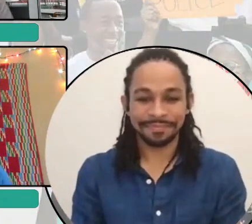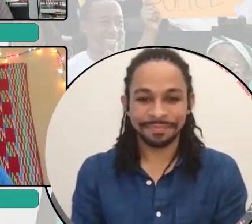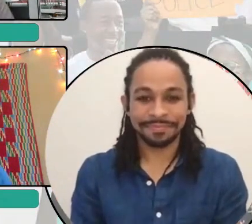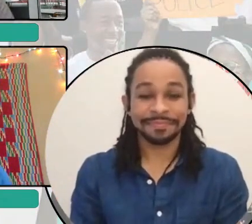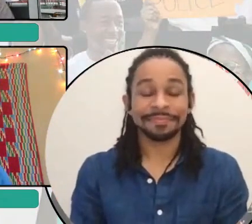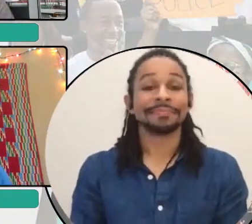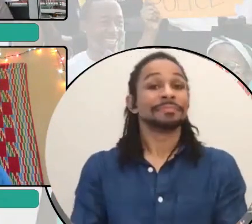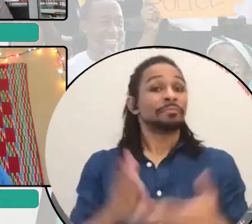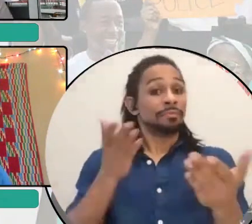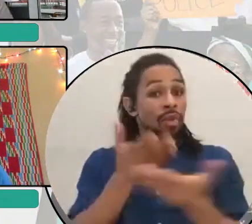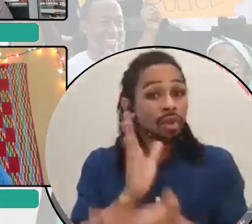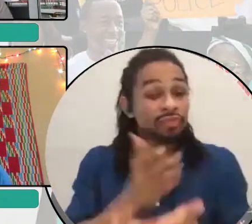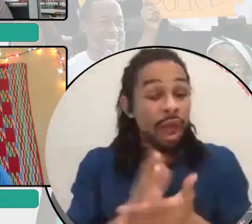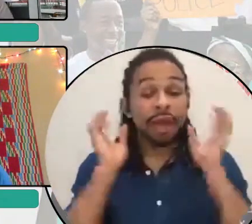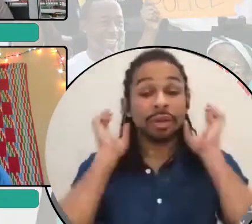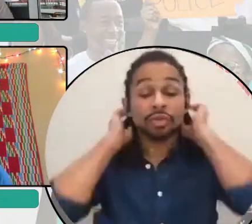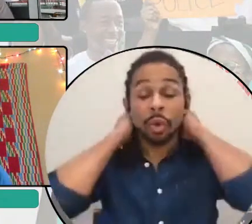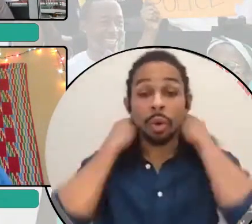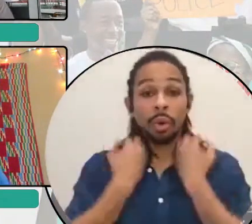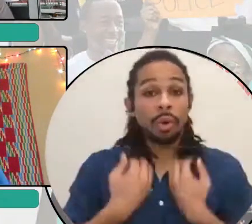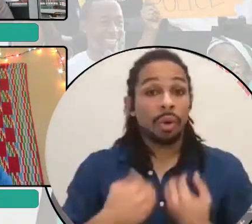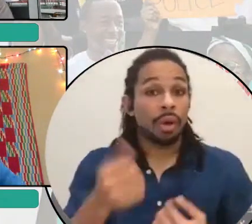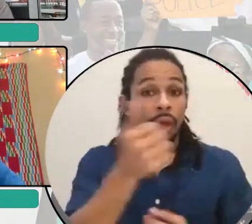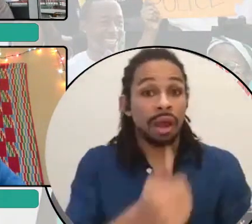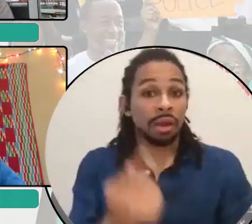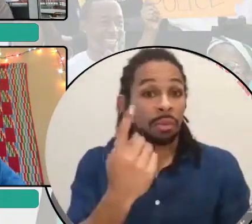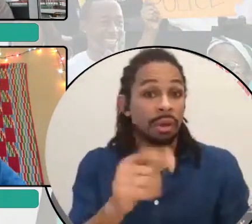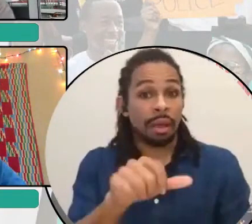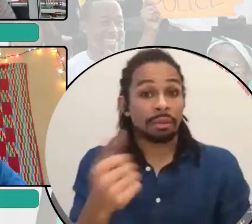else want to answer that question?